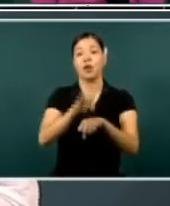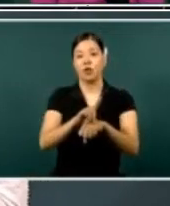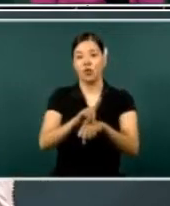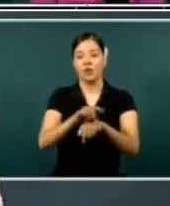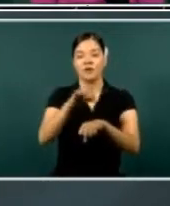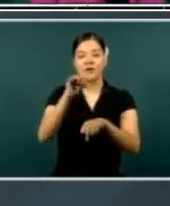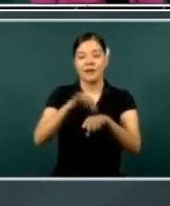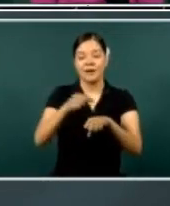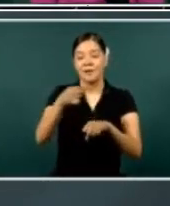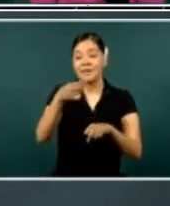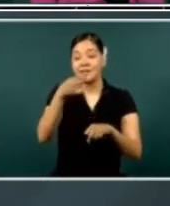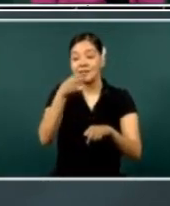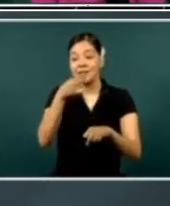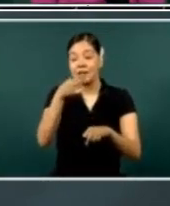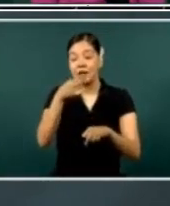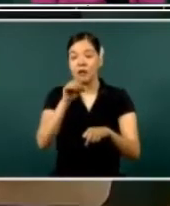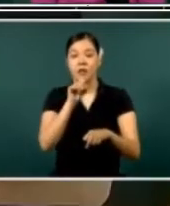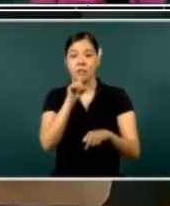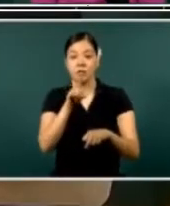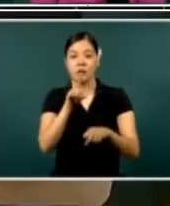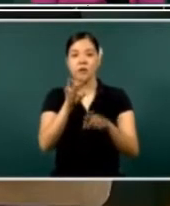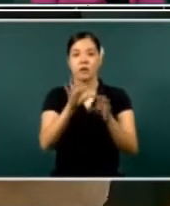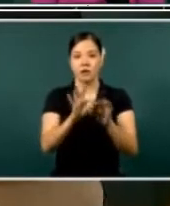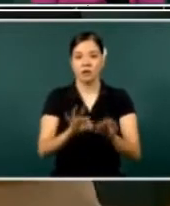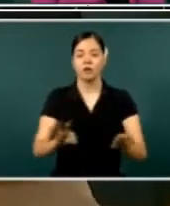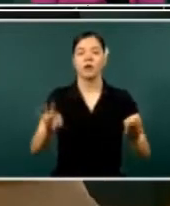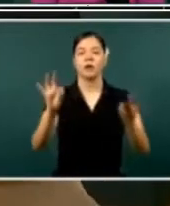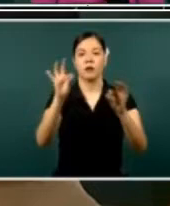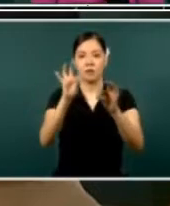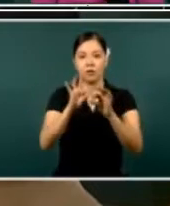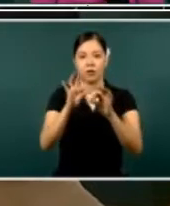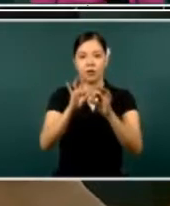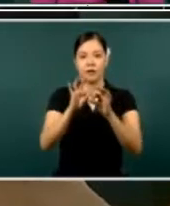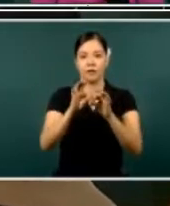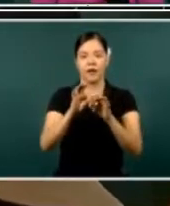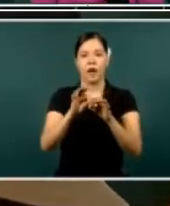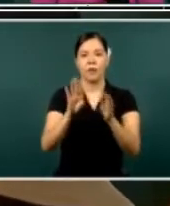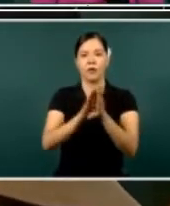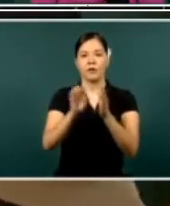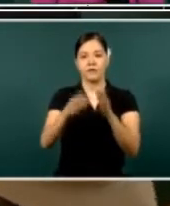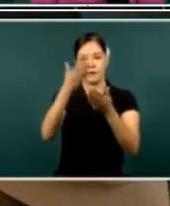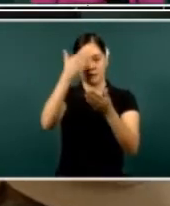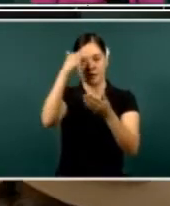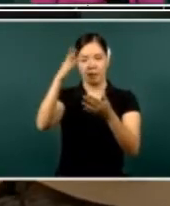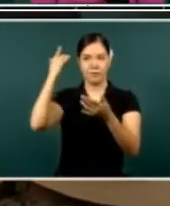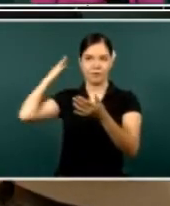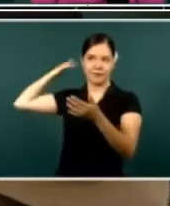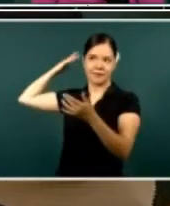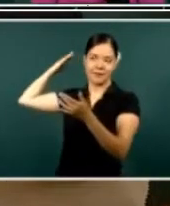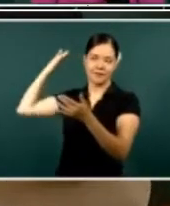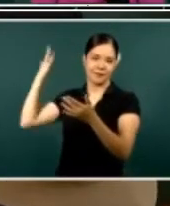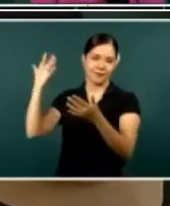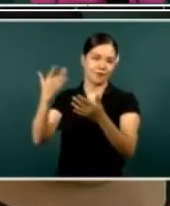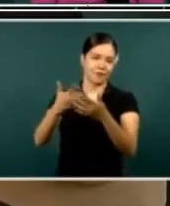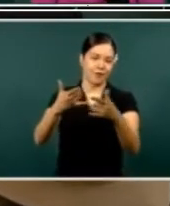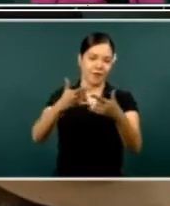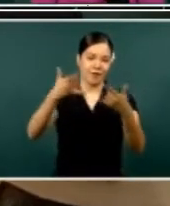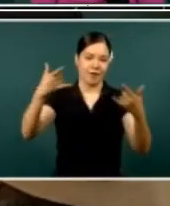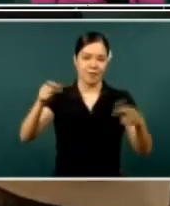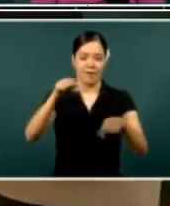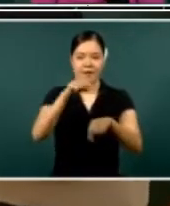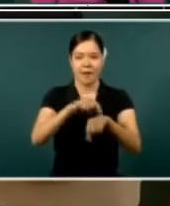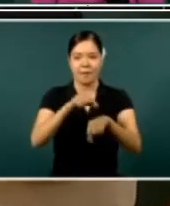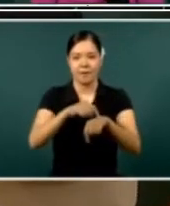recognition, uh, health and traditional medicine. That is something that has been, uh, uh, uh,